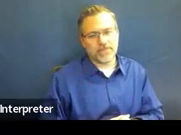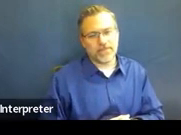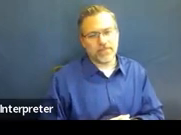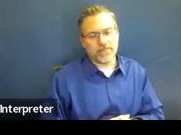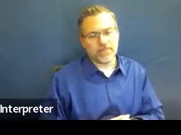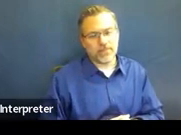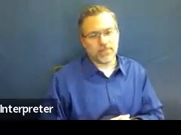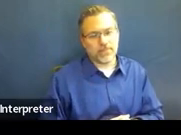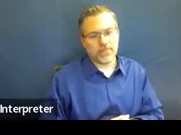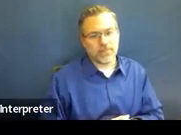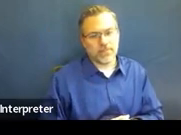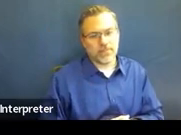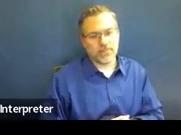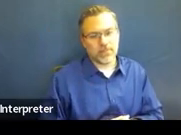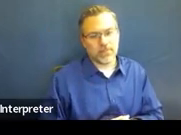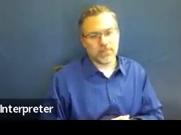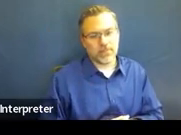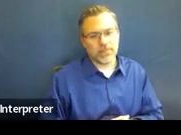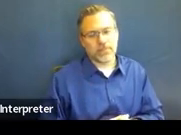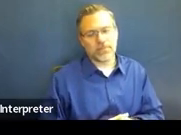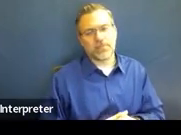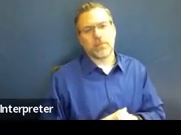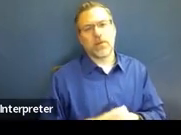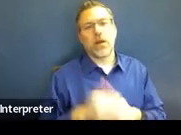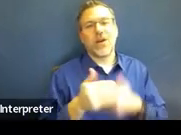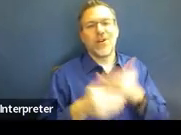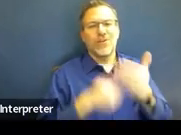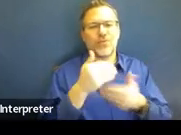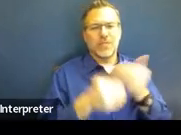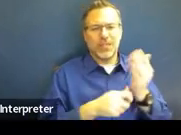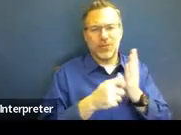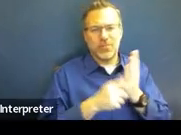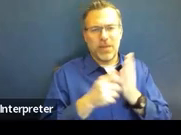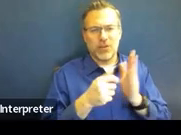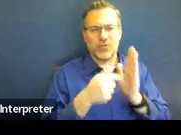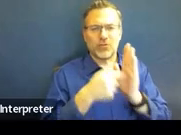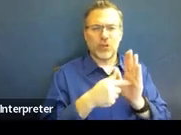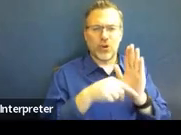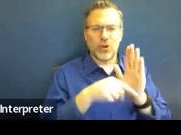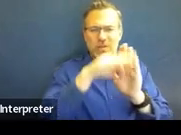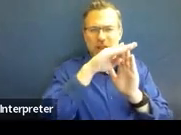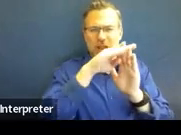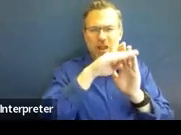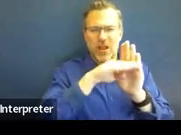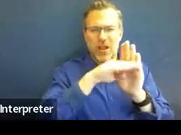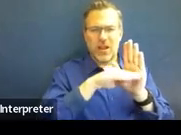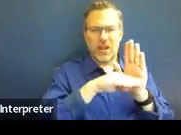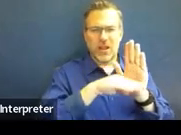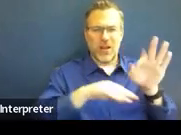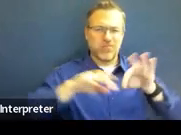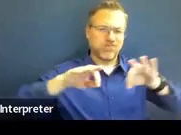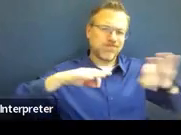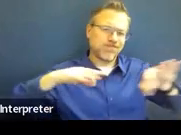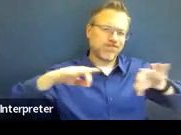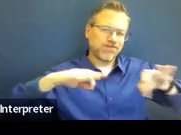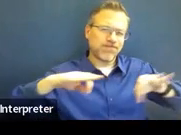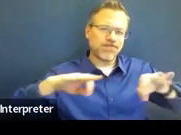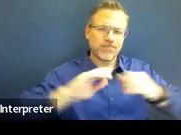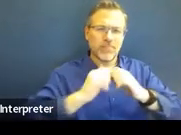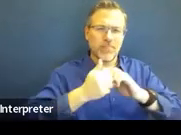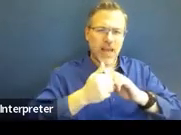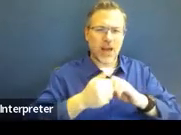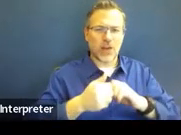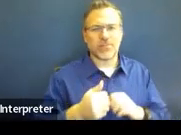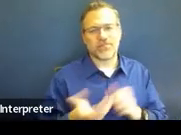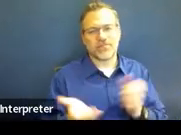And then the procedural manual goes over directions, around filling out the written notice. So it's, again, great